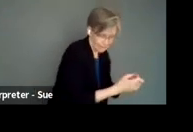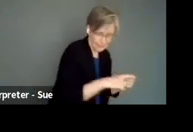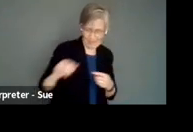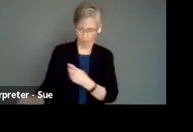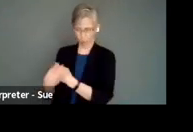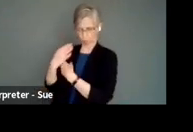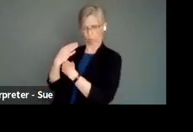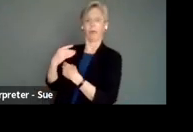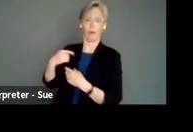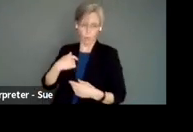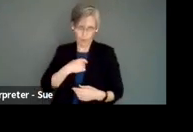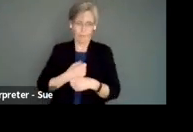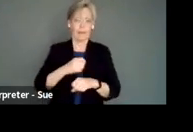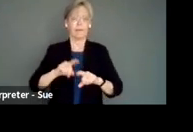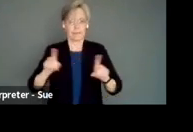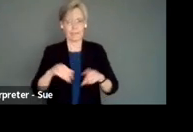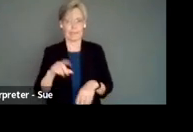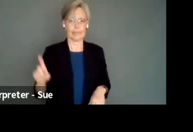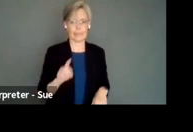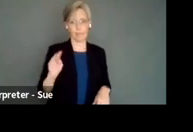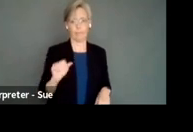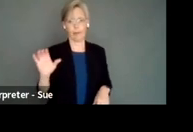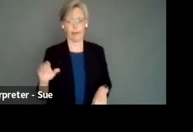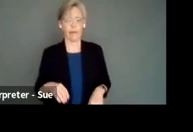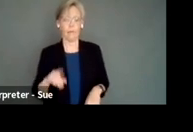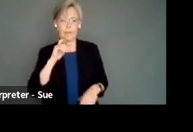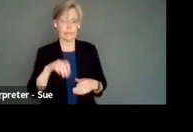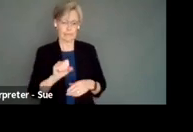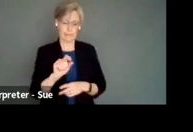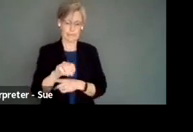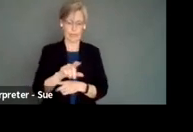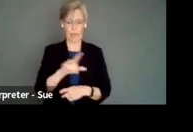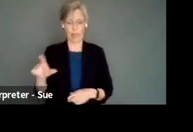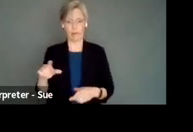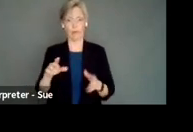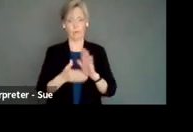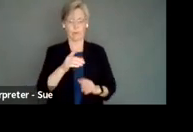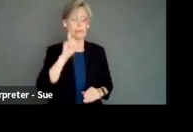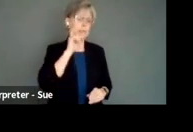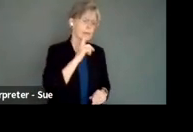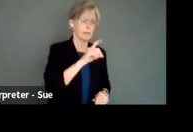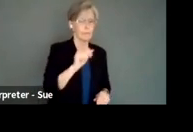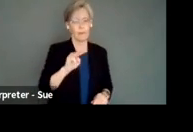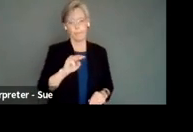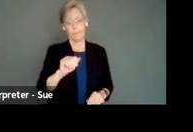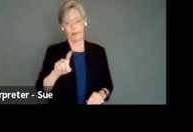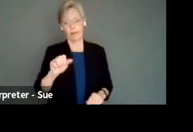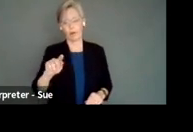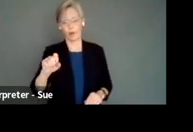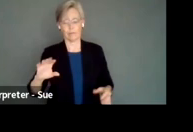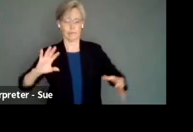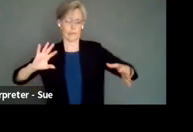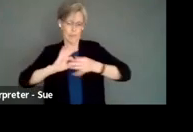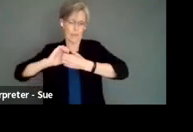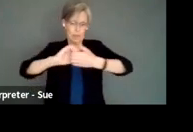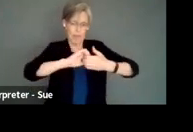we make a distinction in DMACC. I should mention that Stage Left runs the Deaf Disability Mad Arts Alliance of Canada, and